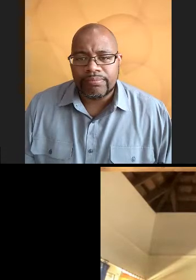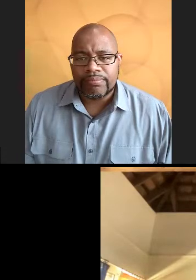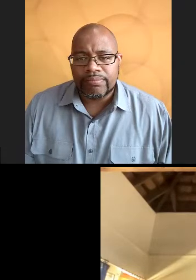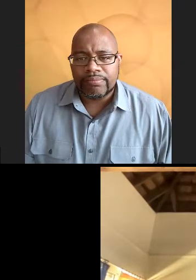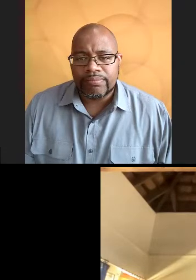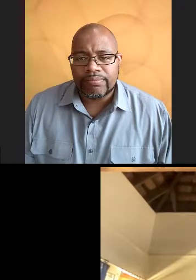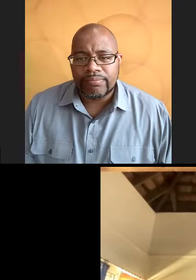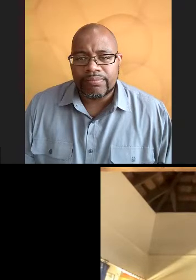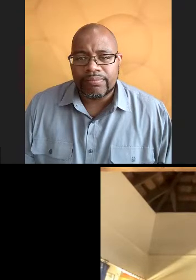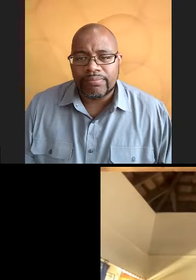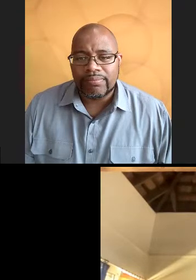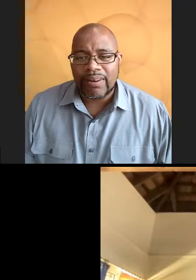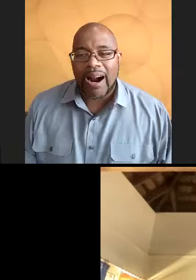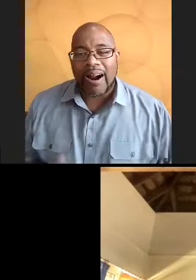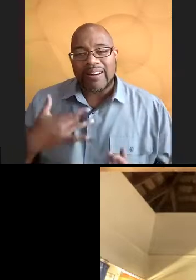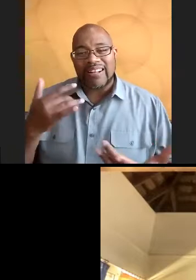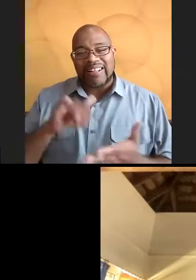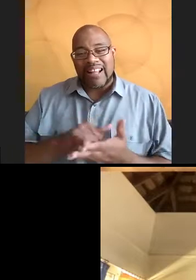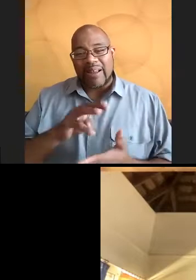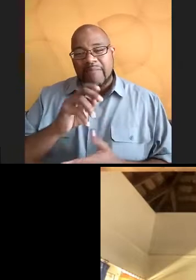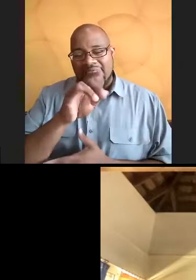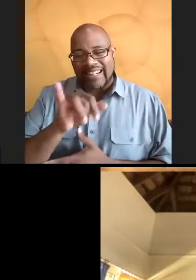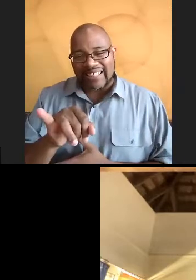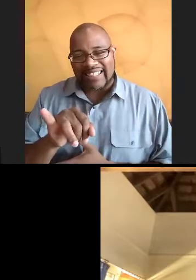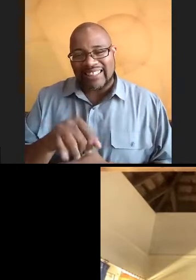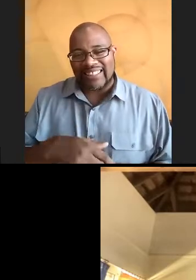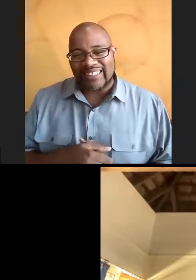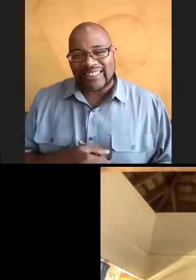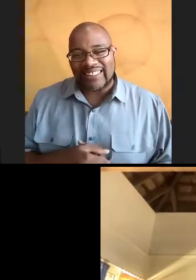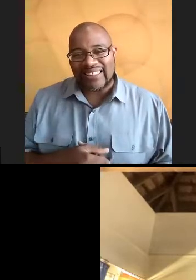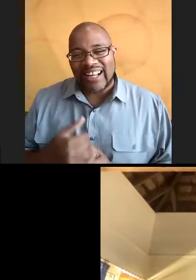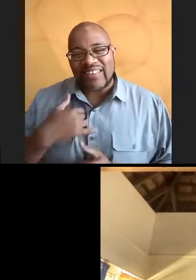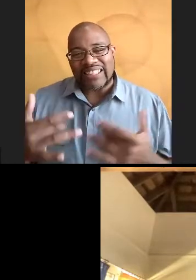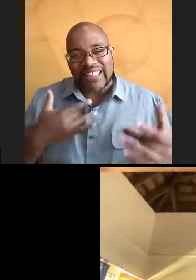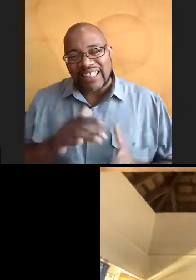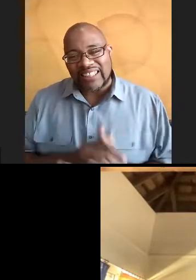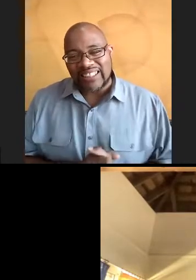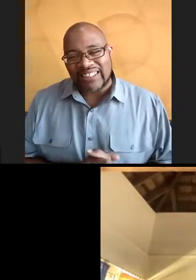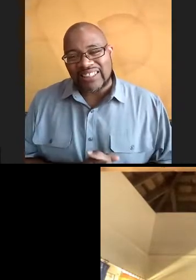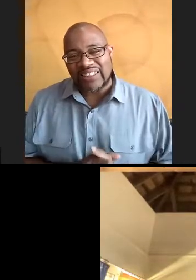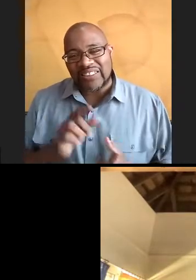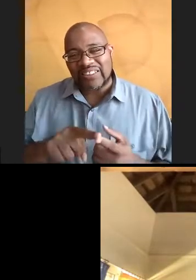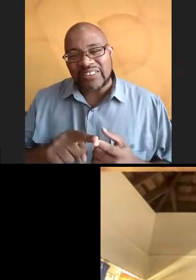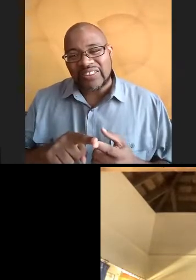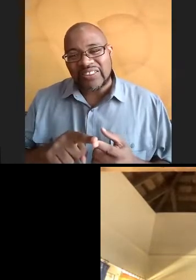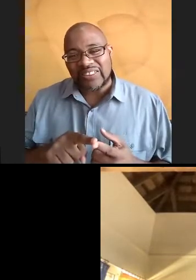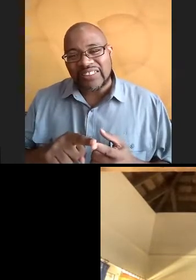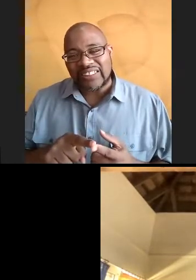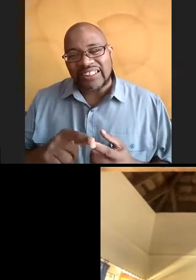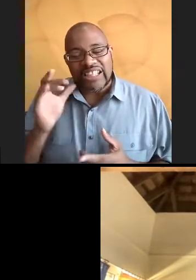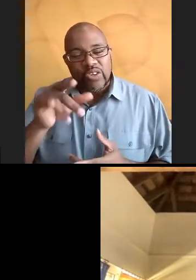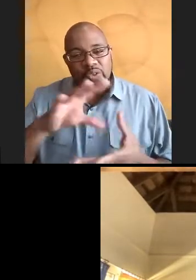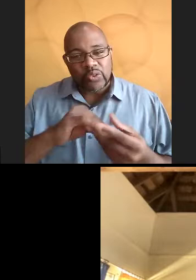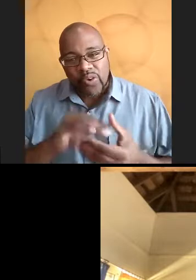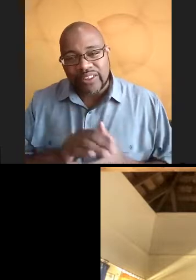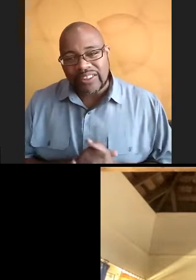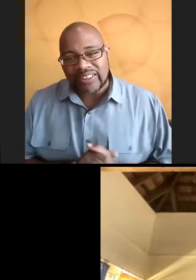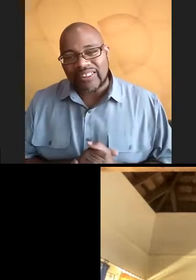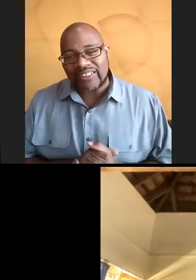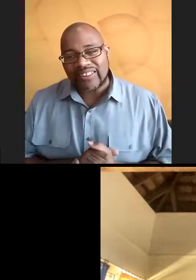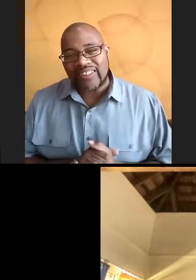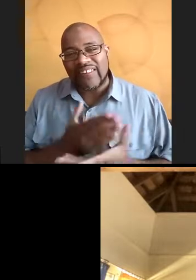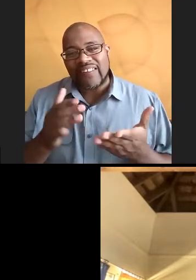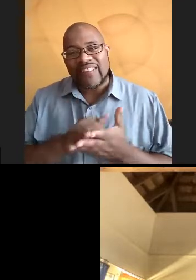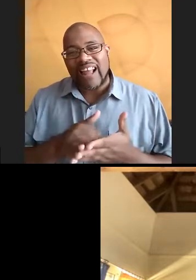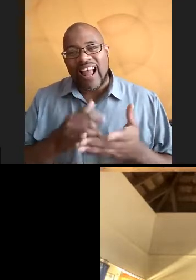So, yeah, I'm excited, Maddie, to see what y'all have done. I'm excited to hear y'all's stories, to see what